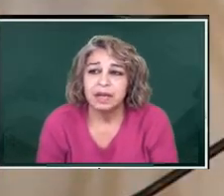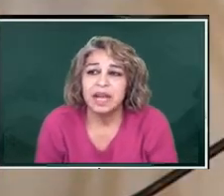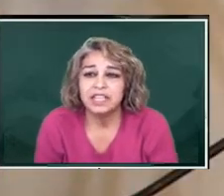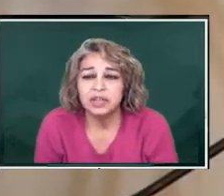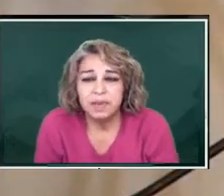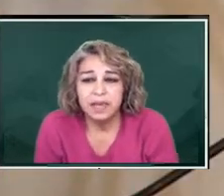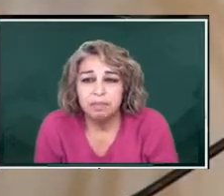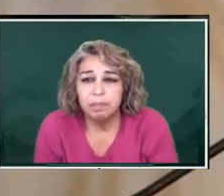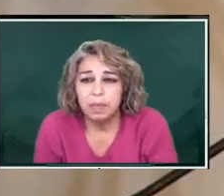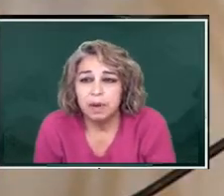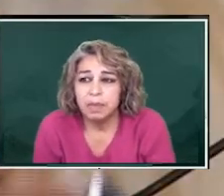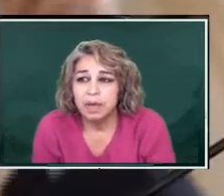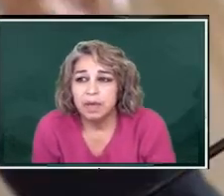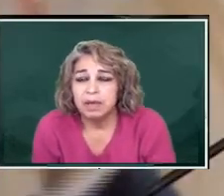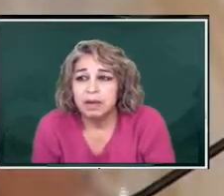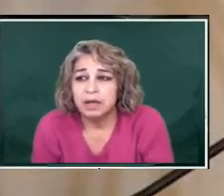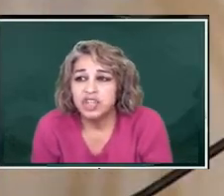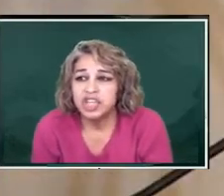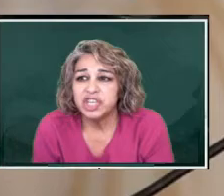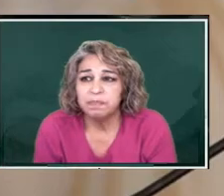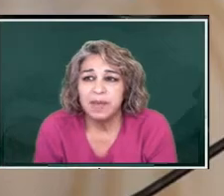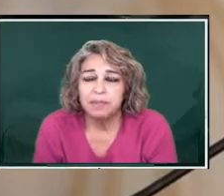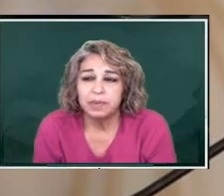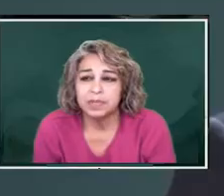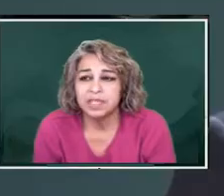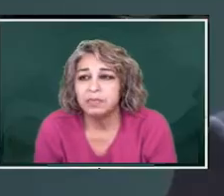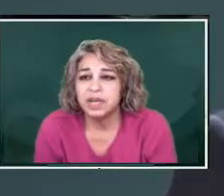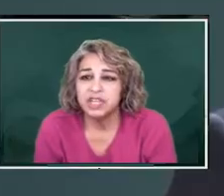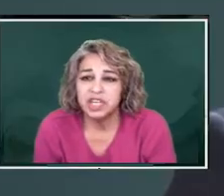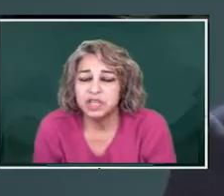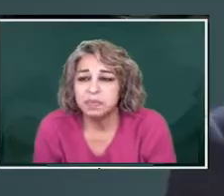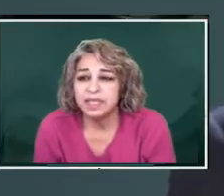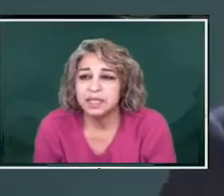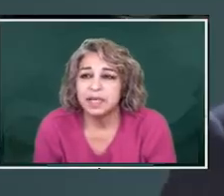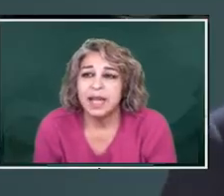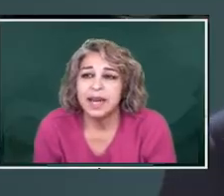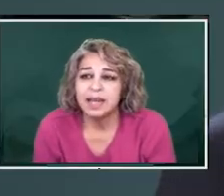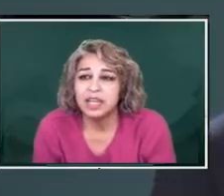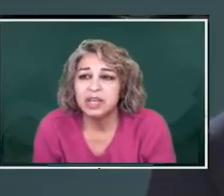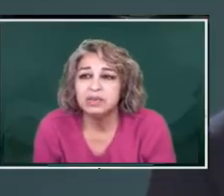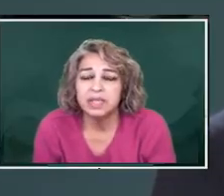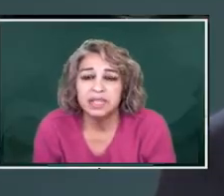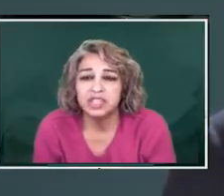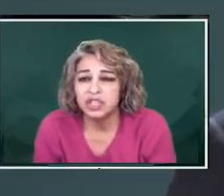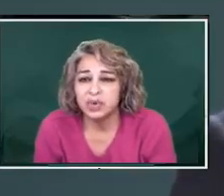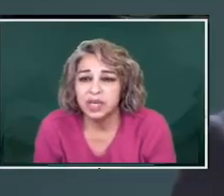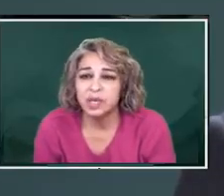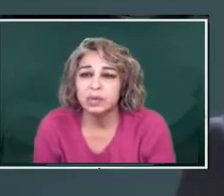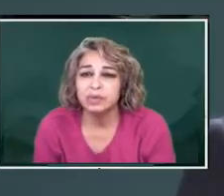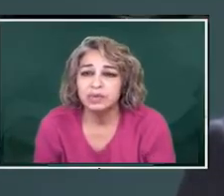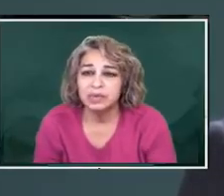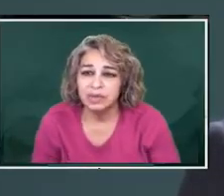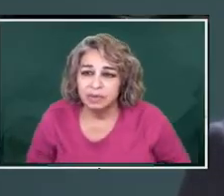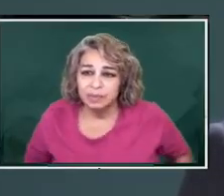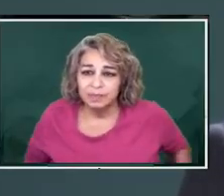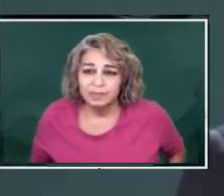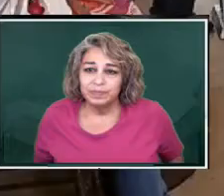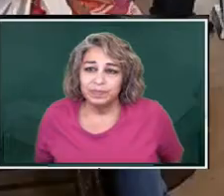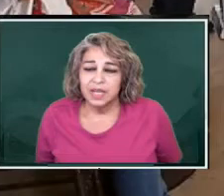Not to be judging people, summary judgment, and accusing just to accuse.